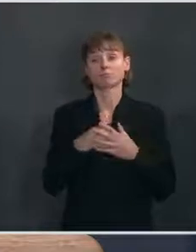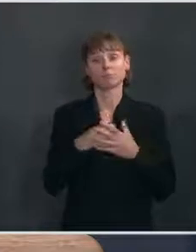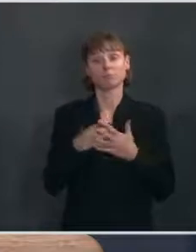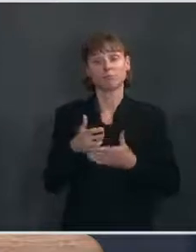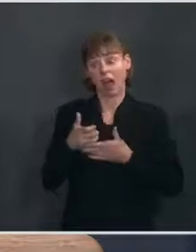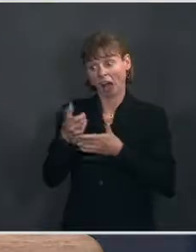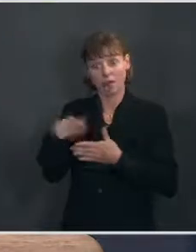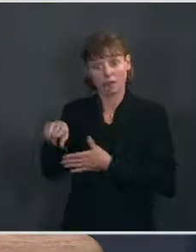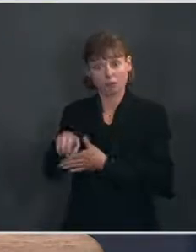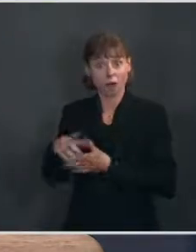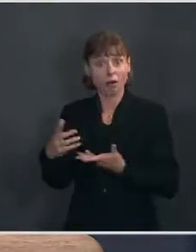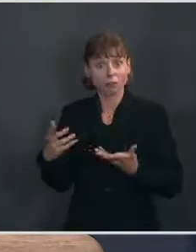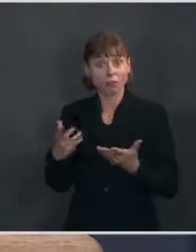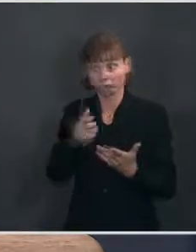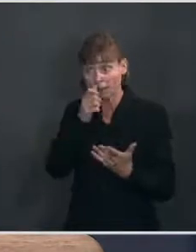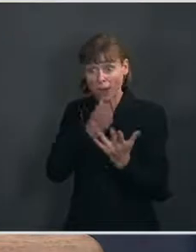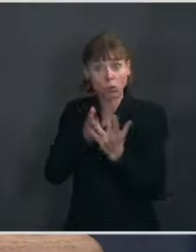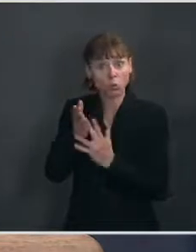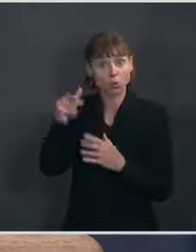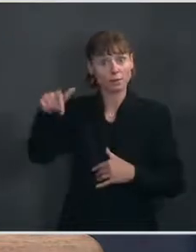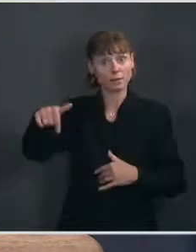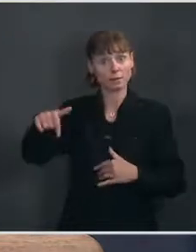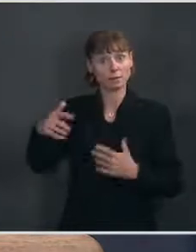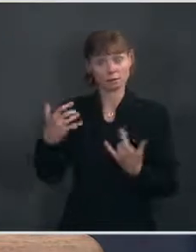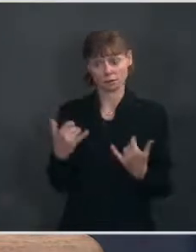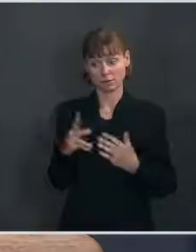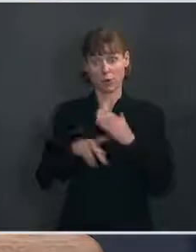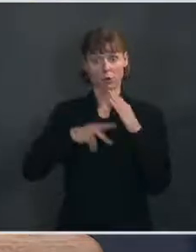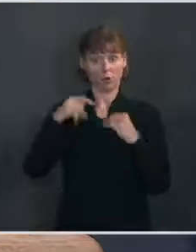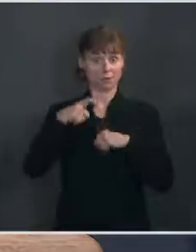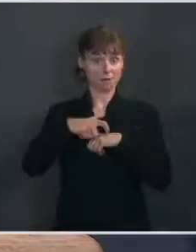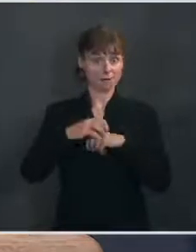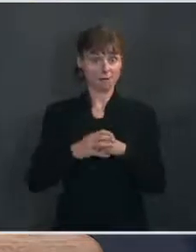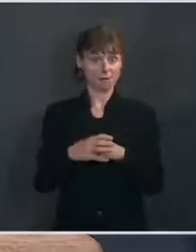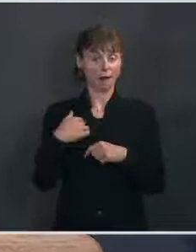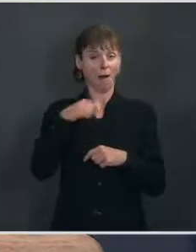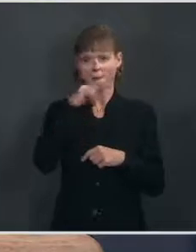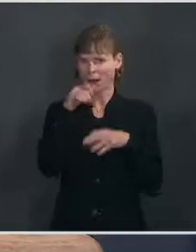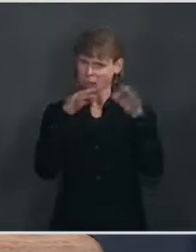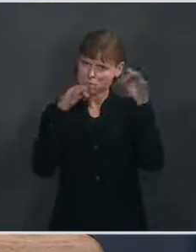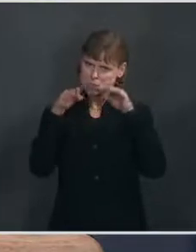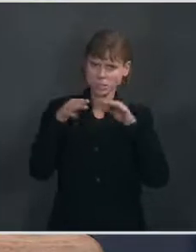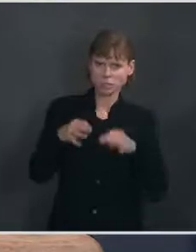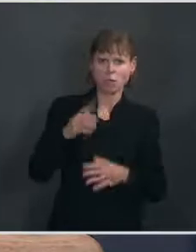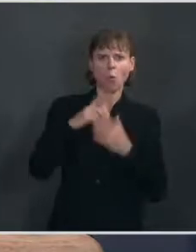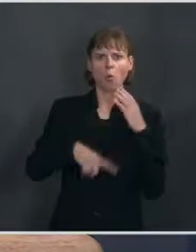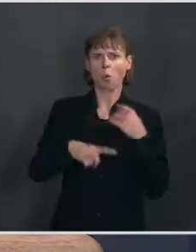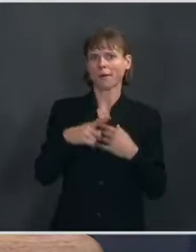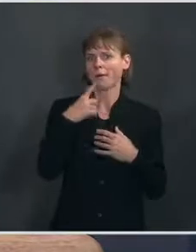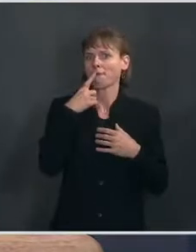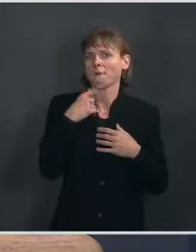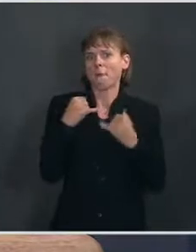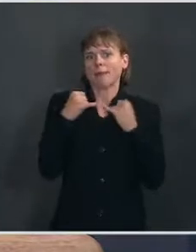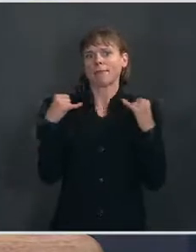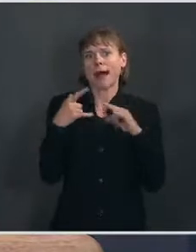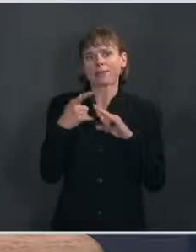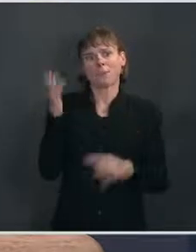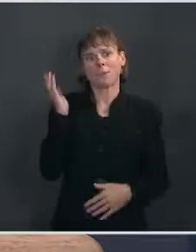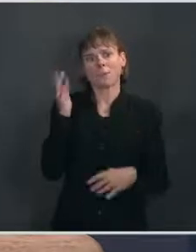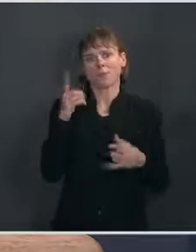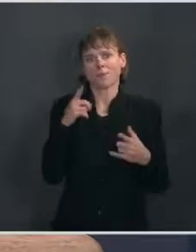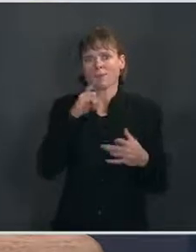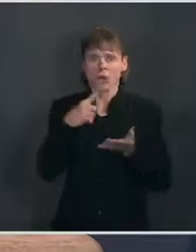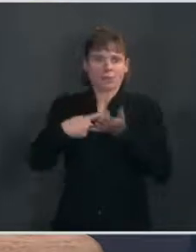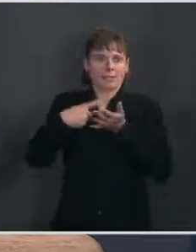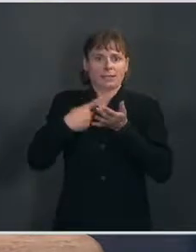them to help get through this period of time. I'm not going to outline for you what the red lines are from the podium when there's